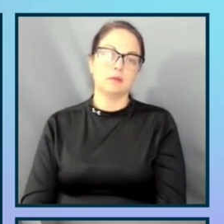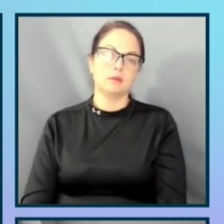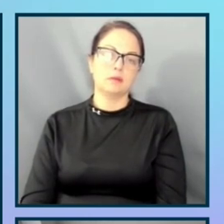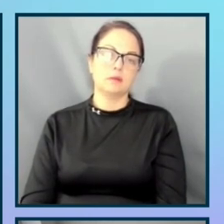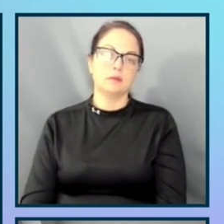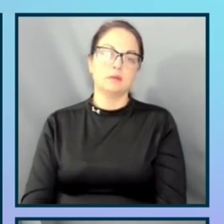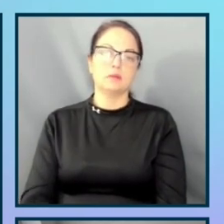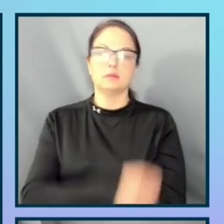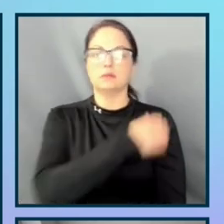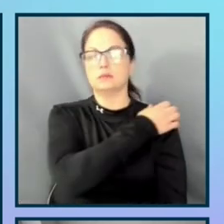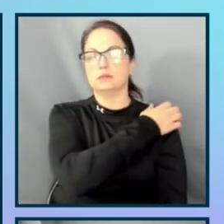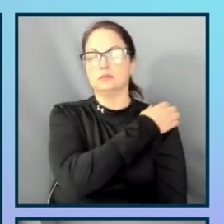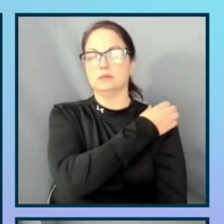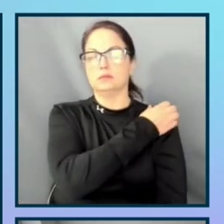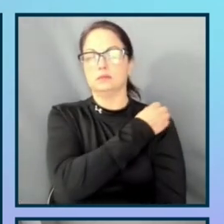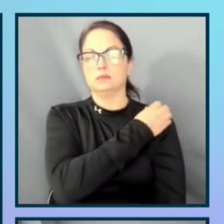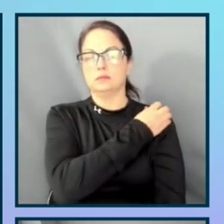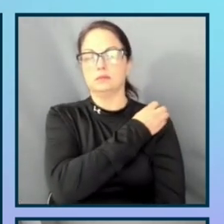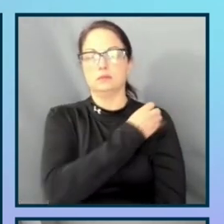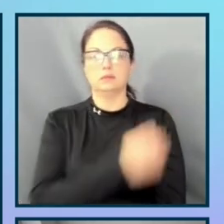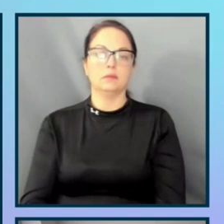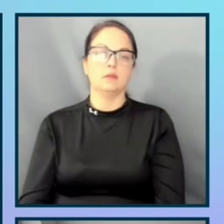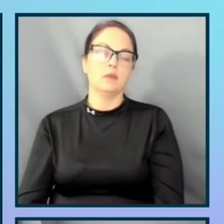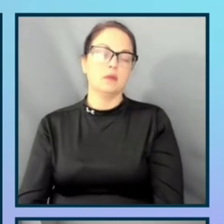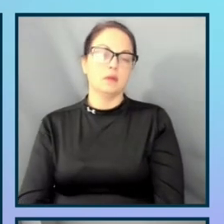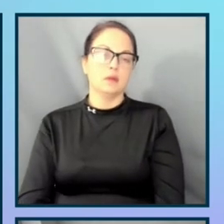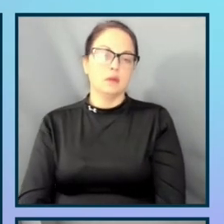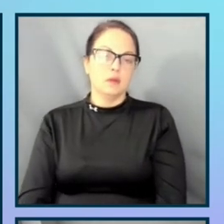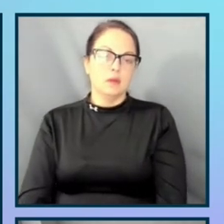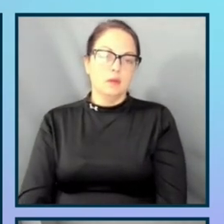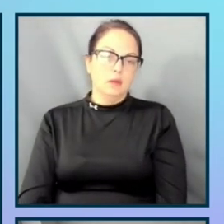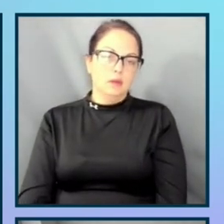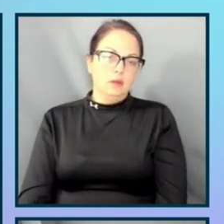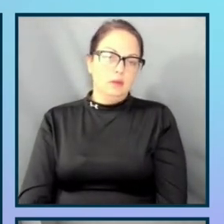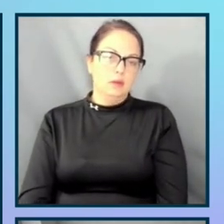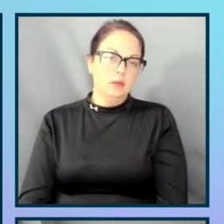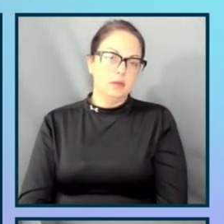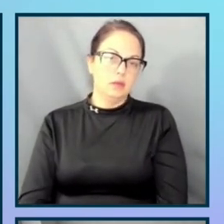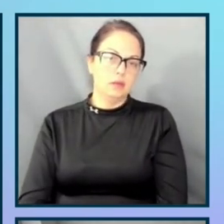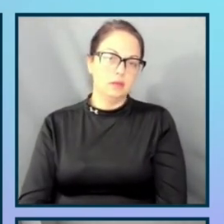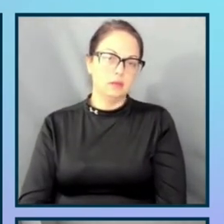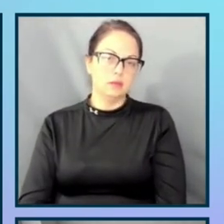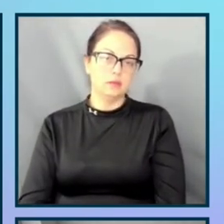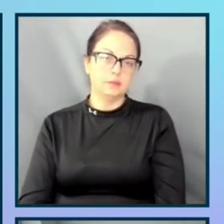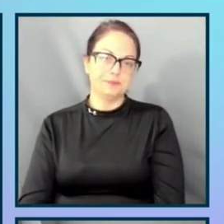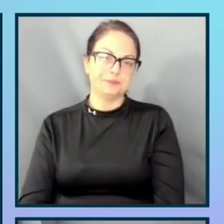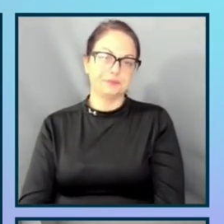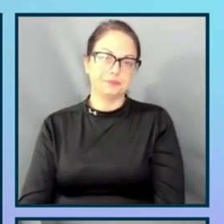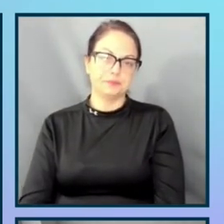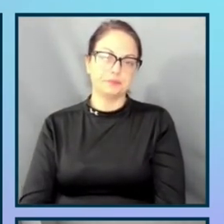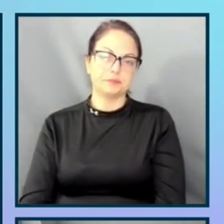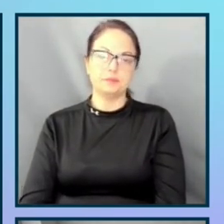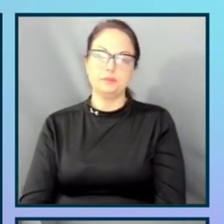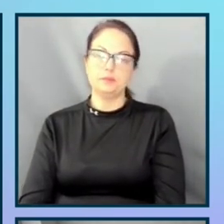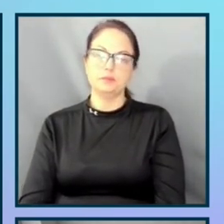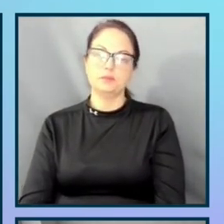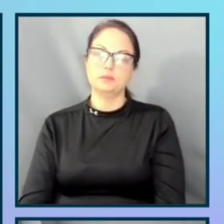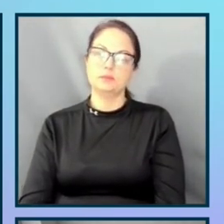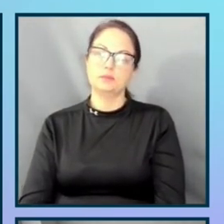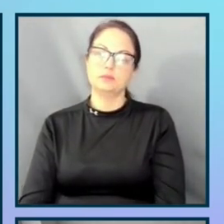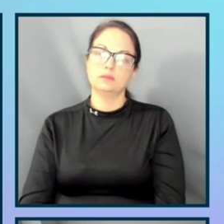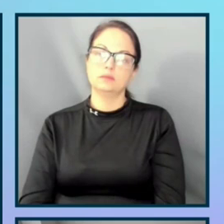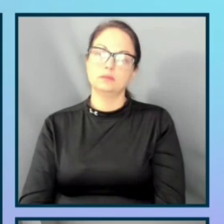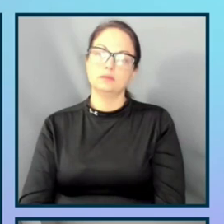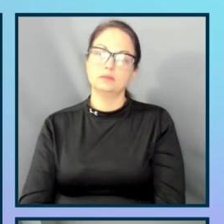offering customized and personalized products. There will also be more games that appeal to older audiences.